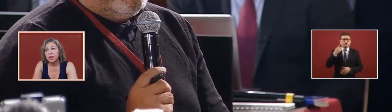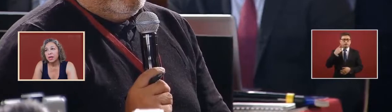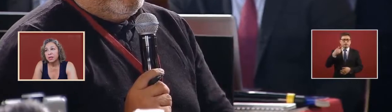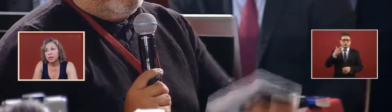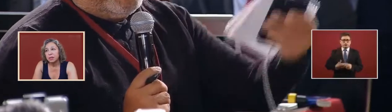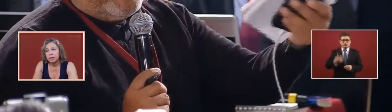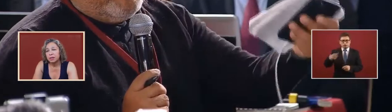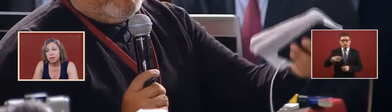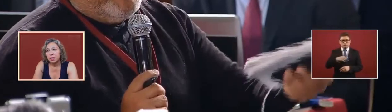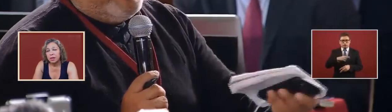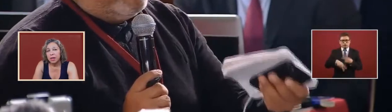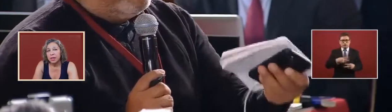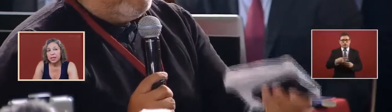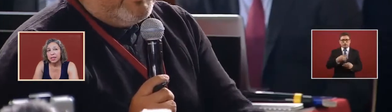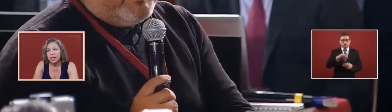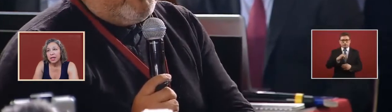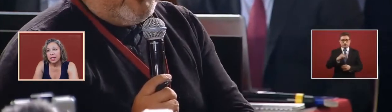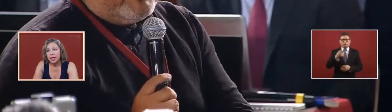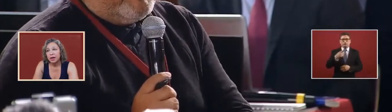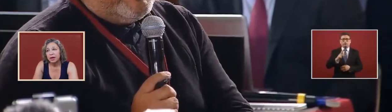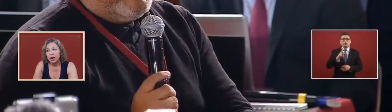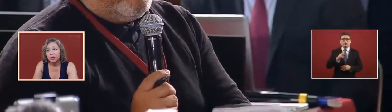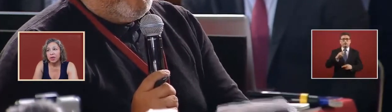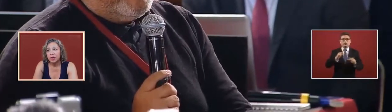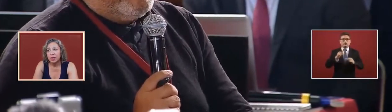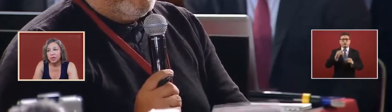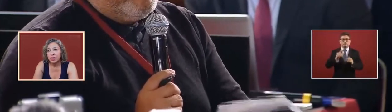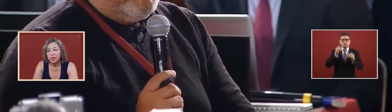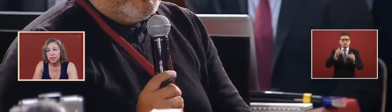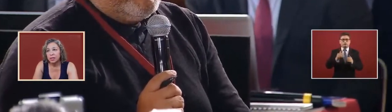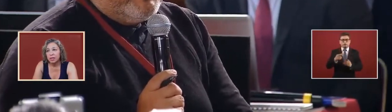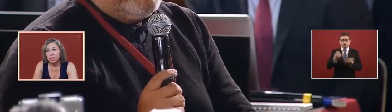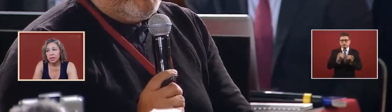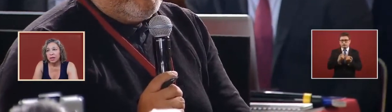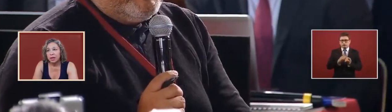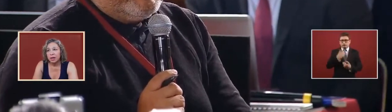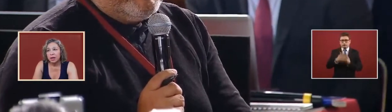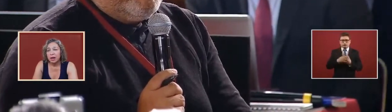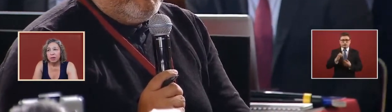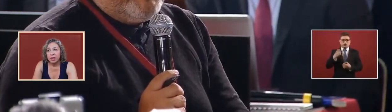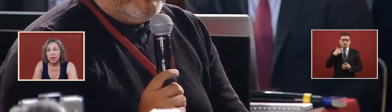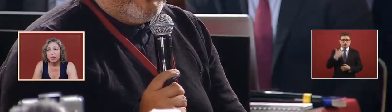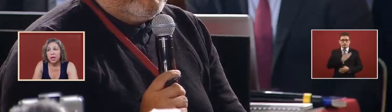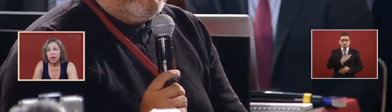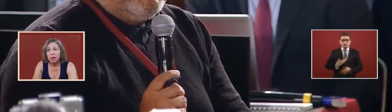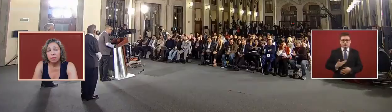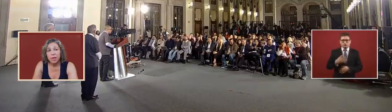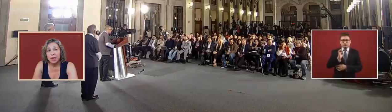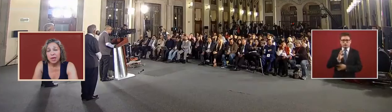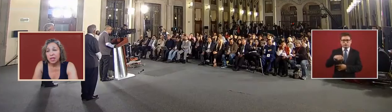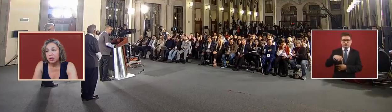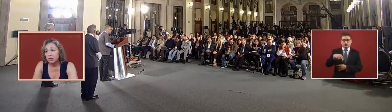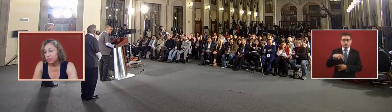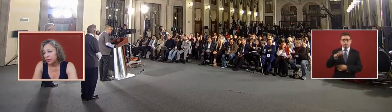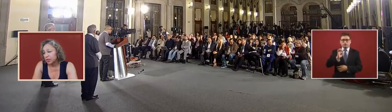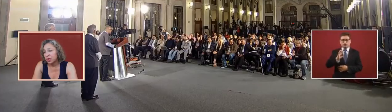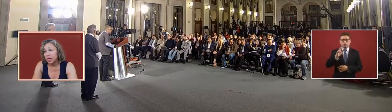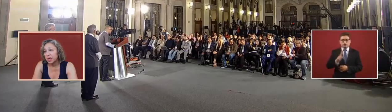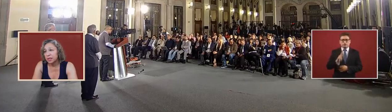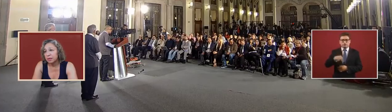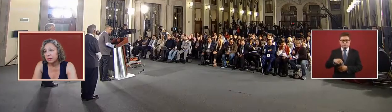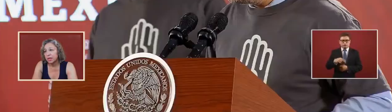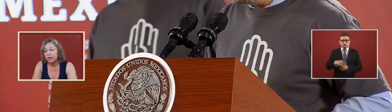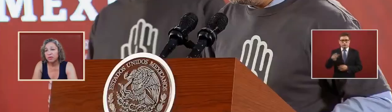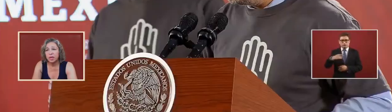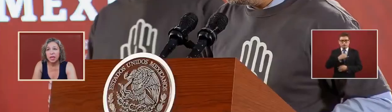that is like let's say a little higher are they going to us are they going to be calling peña nieto so